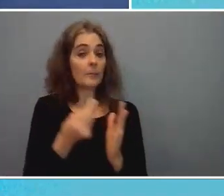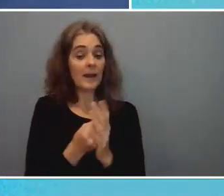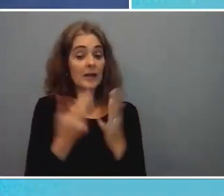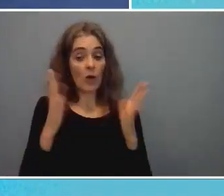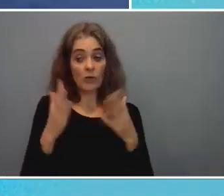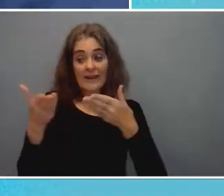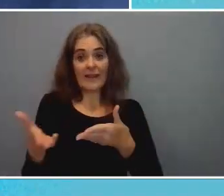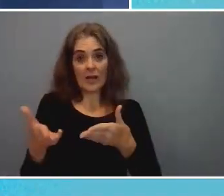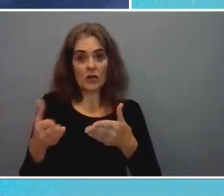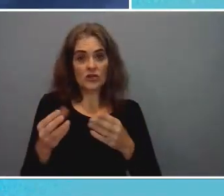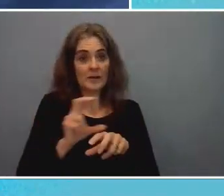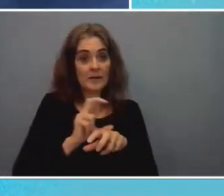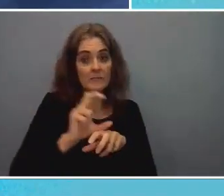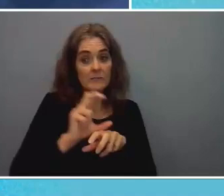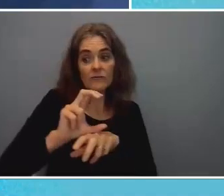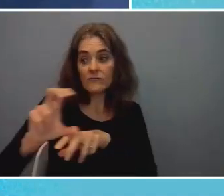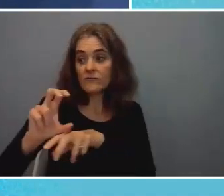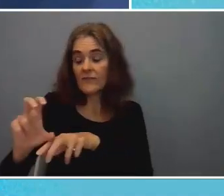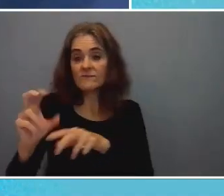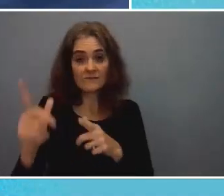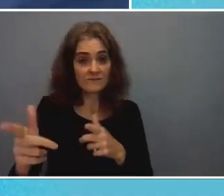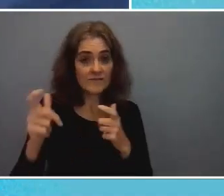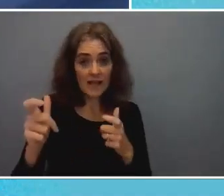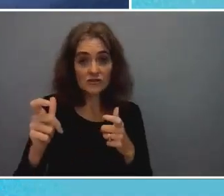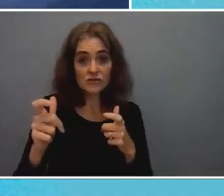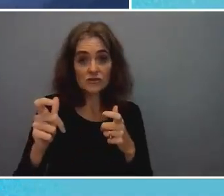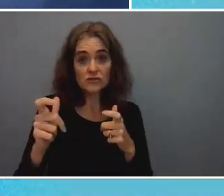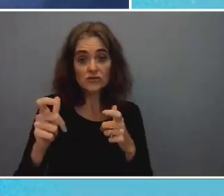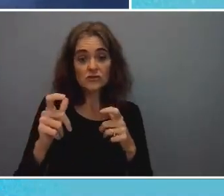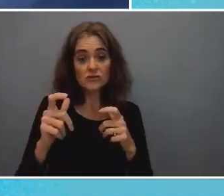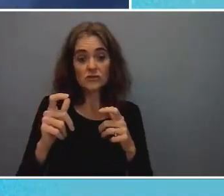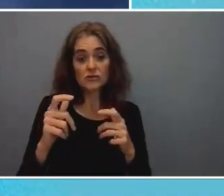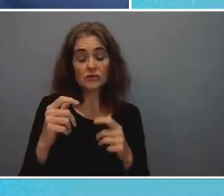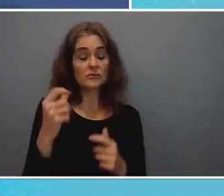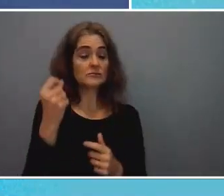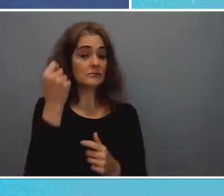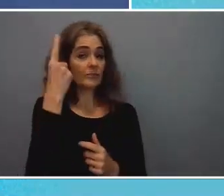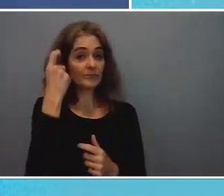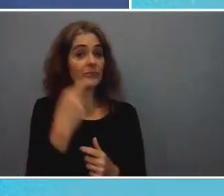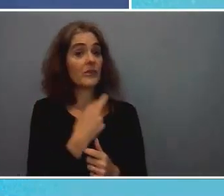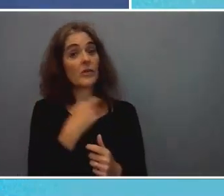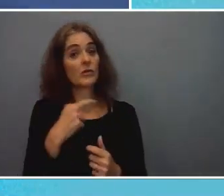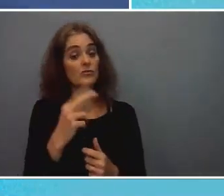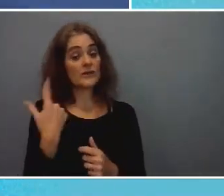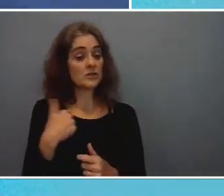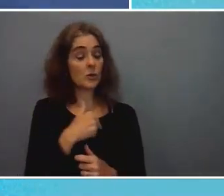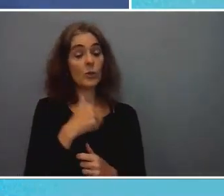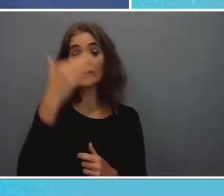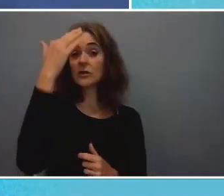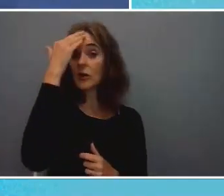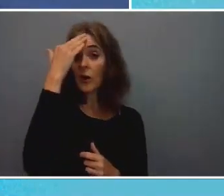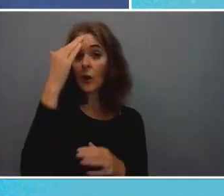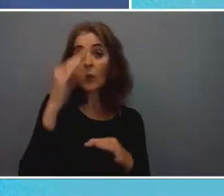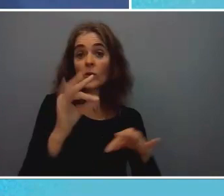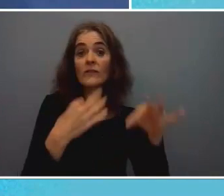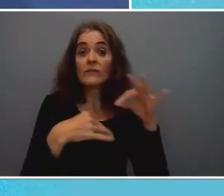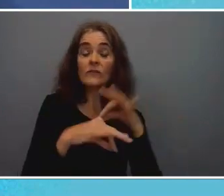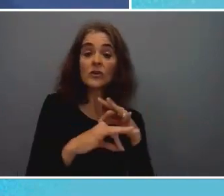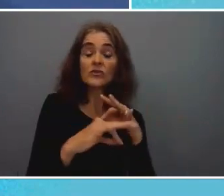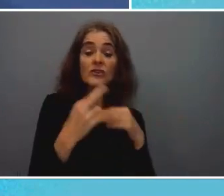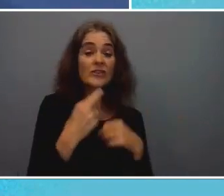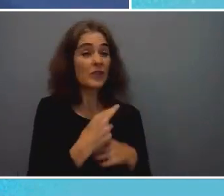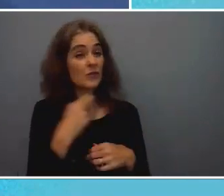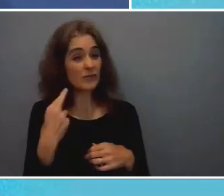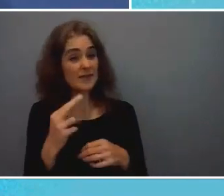faster um with given that the risk we know versus the risk of of other other losses